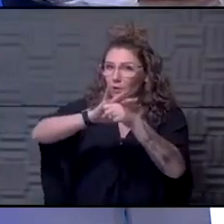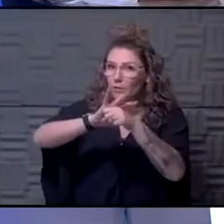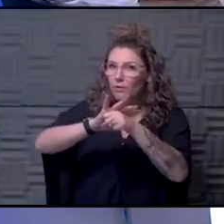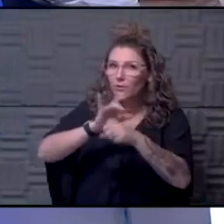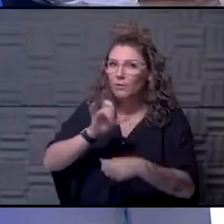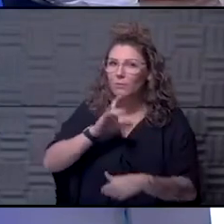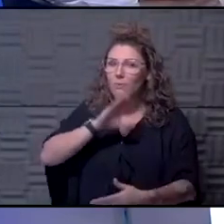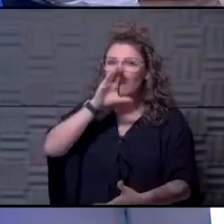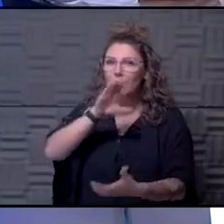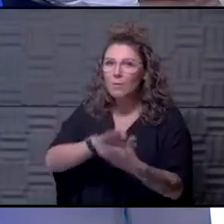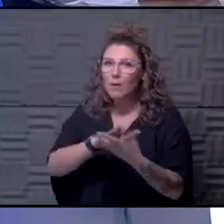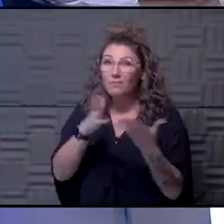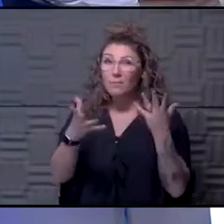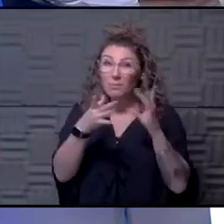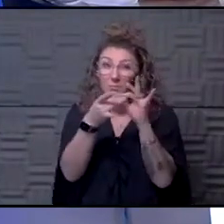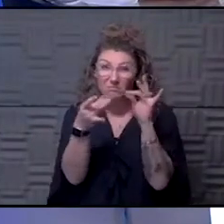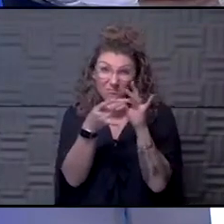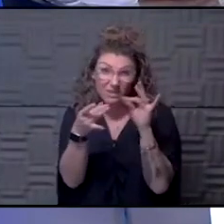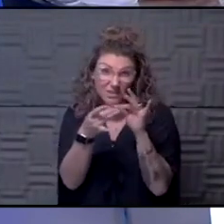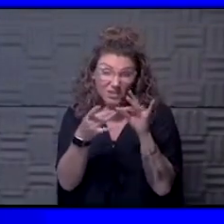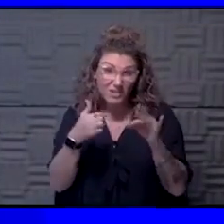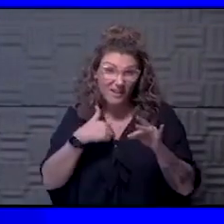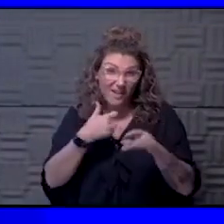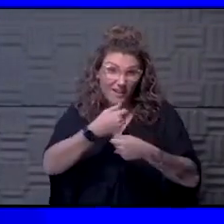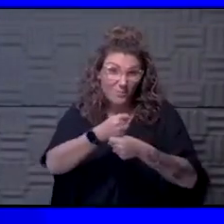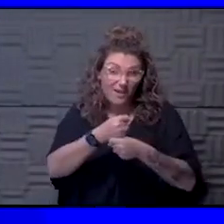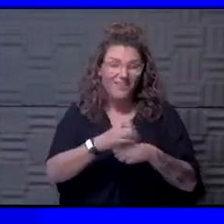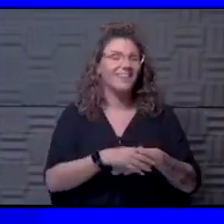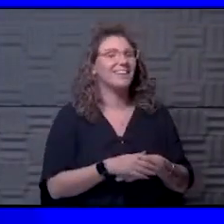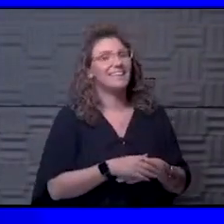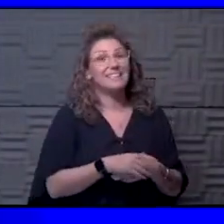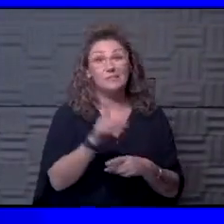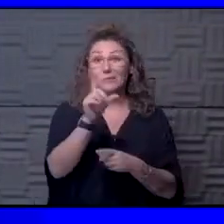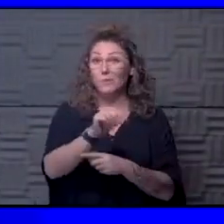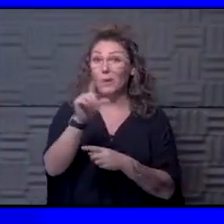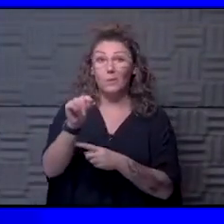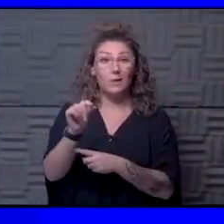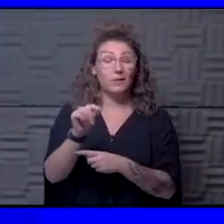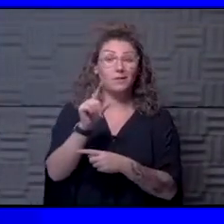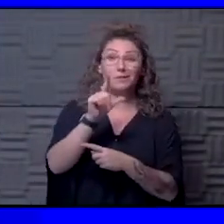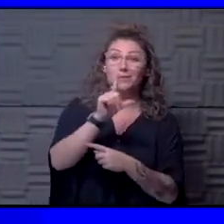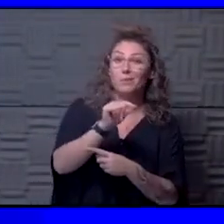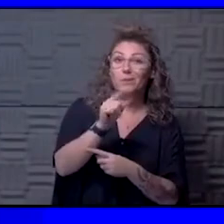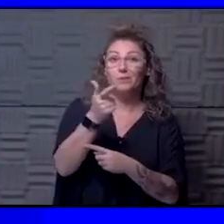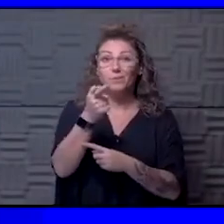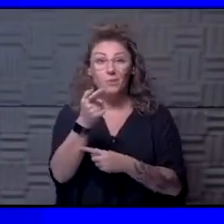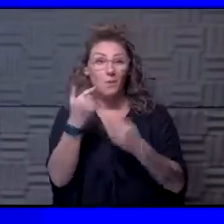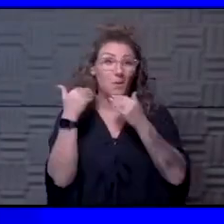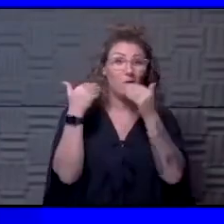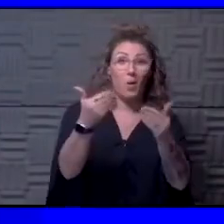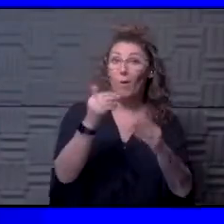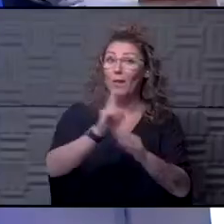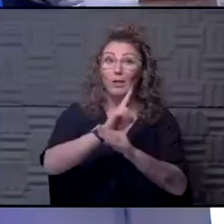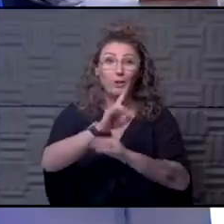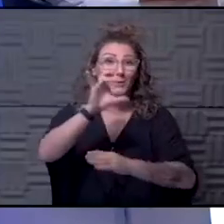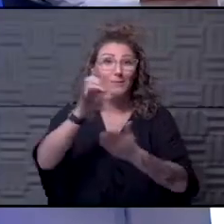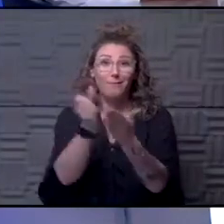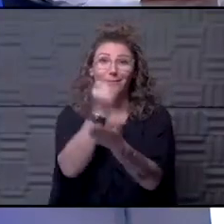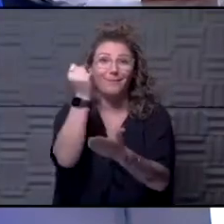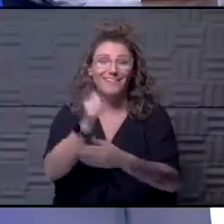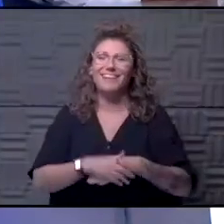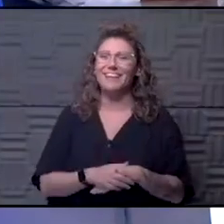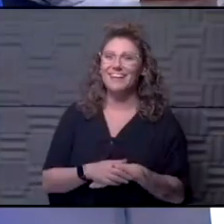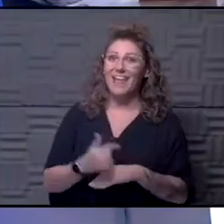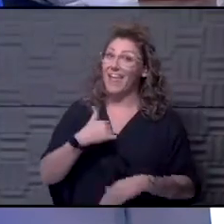that my wife might point out that I make sometimes? I think, you know, it's 2020, 2021. I think go ahead and do it at this point. I should try that, shouldn't I?